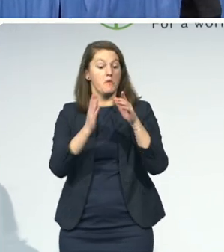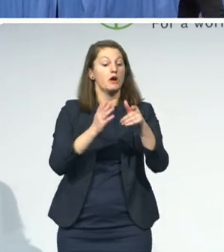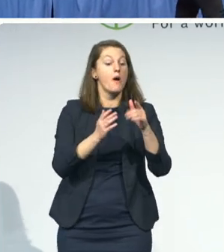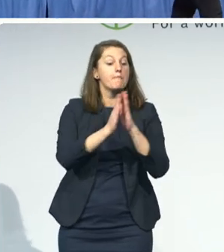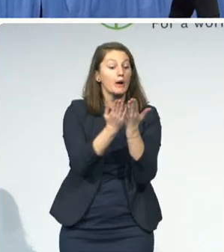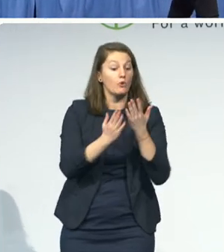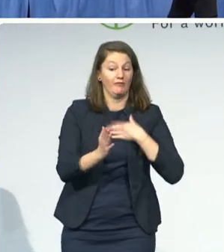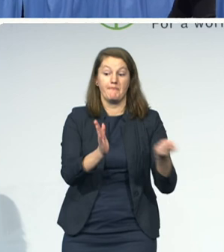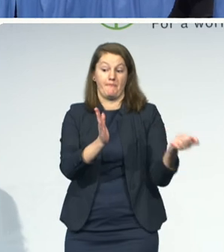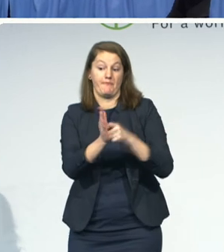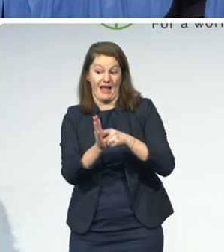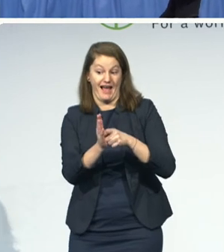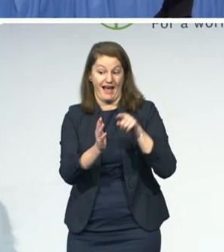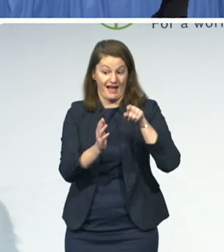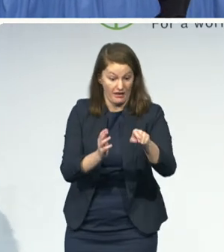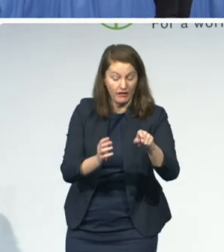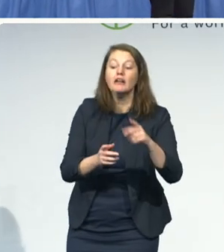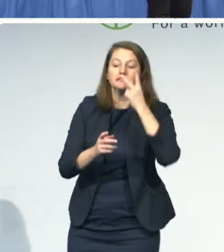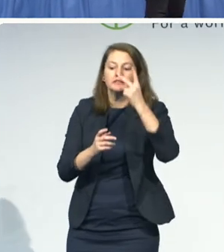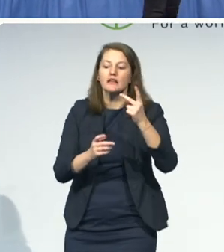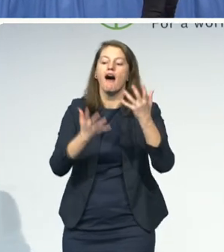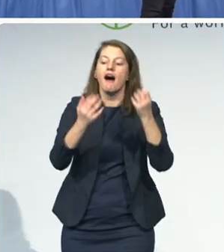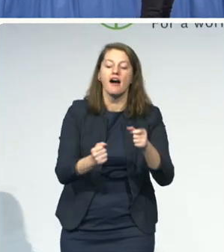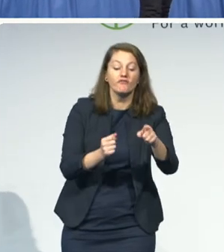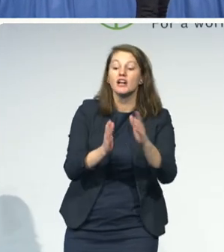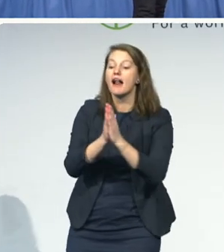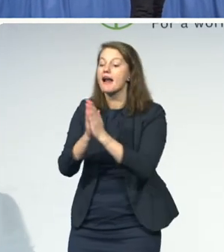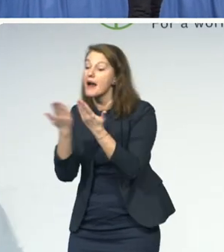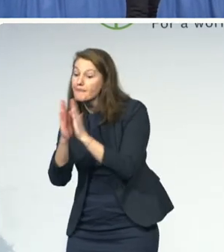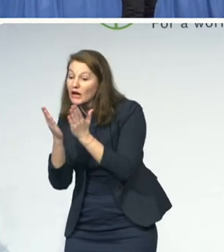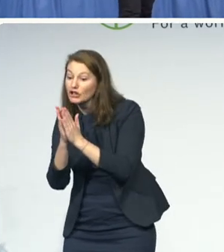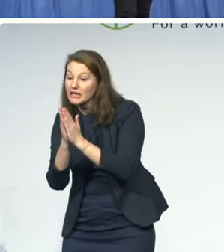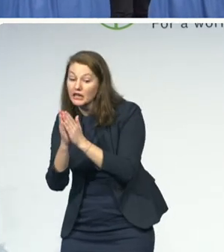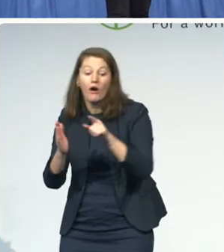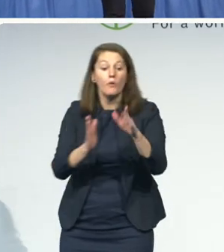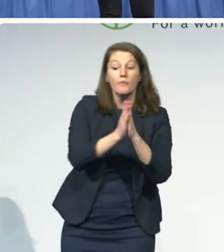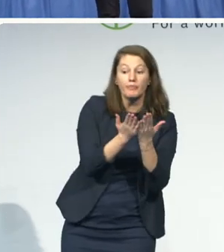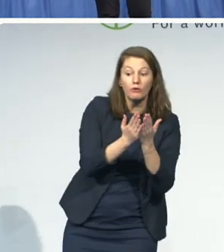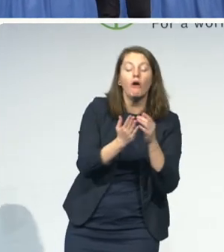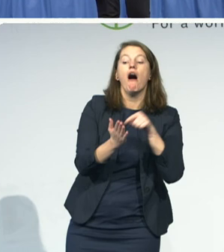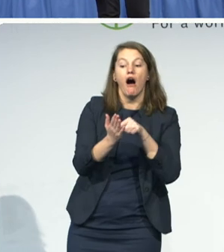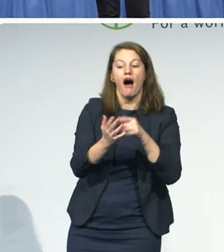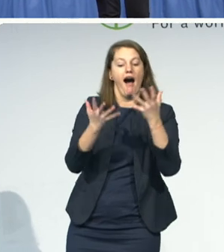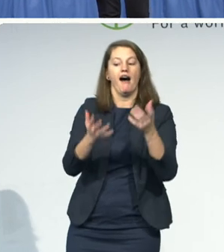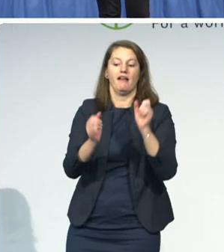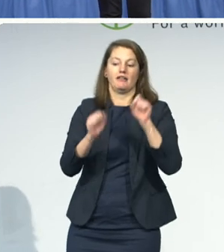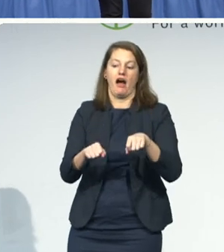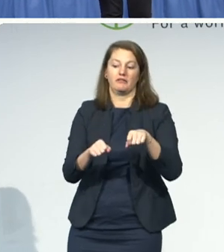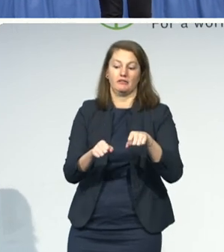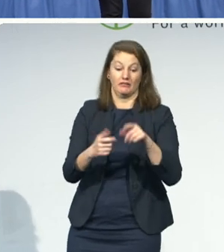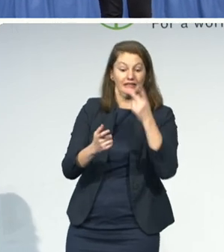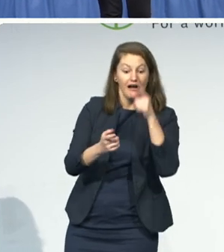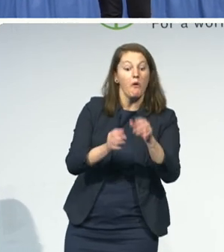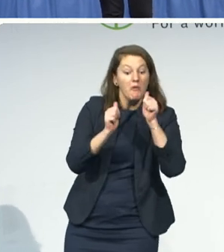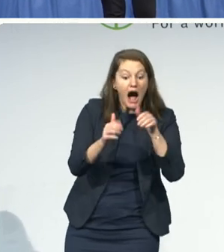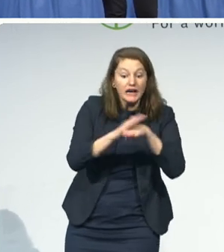very similar, and one is certified and one is not, maybe they could buy the certified one and have the same book for all